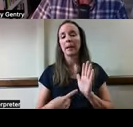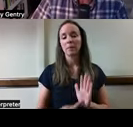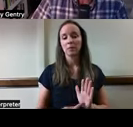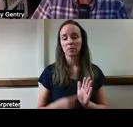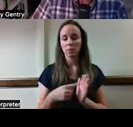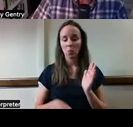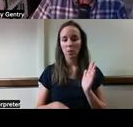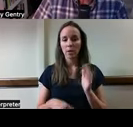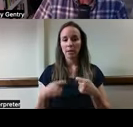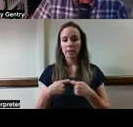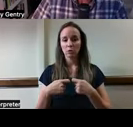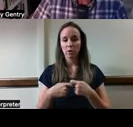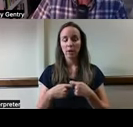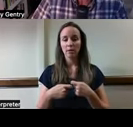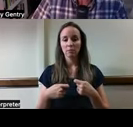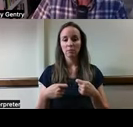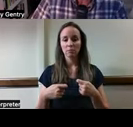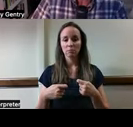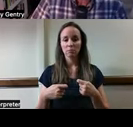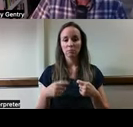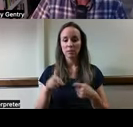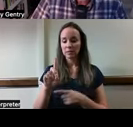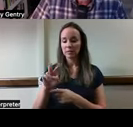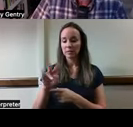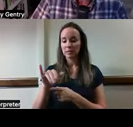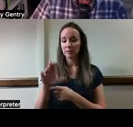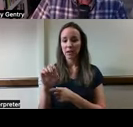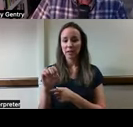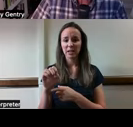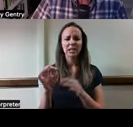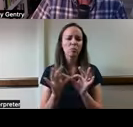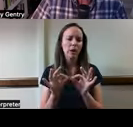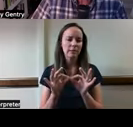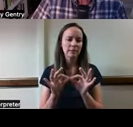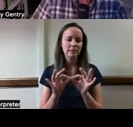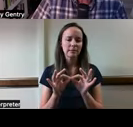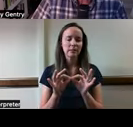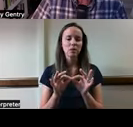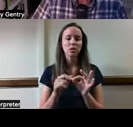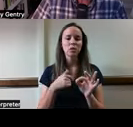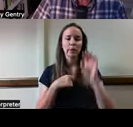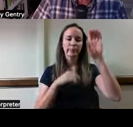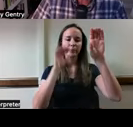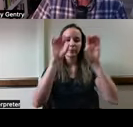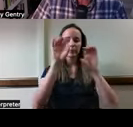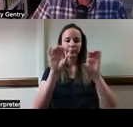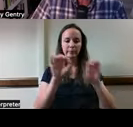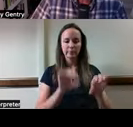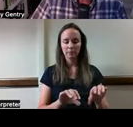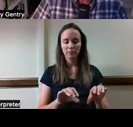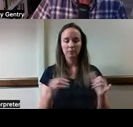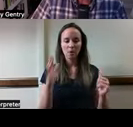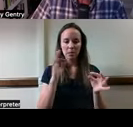and how relatively inexpensive they really are. On this slide, I put together this suite that I'm going to walk through briefly.